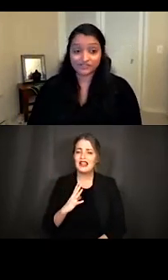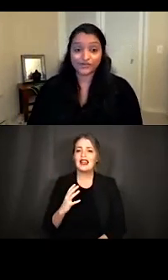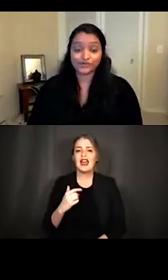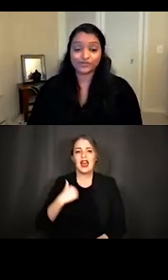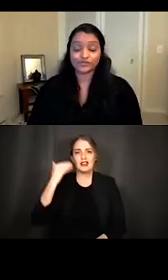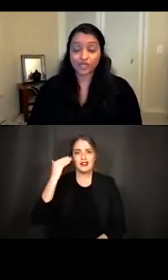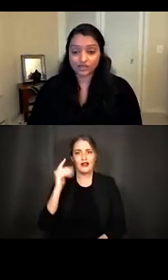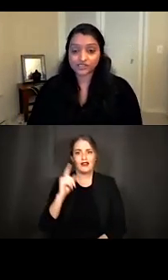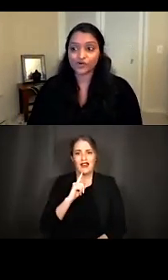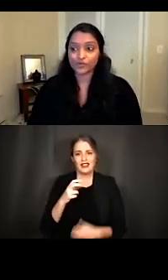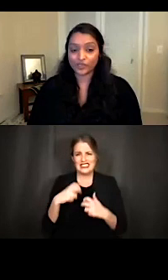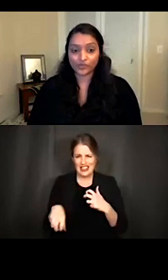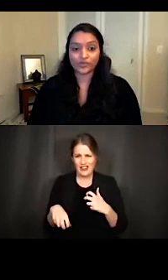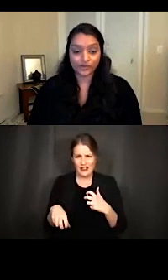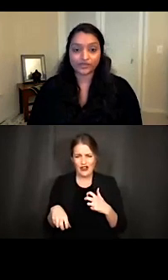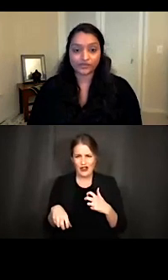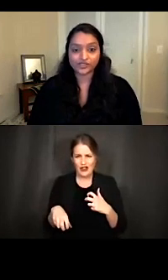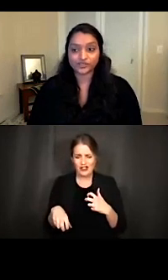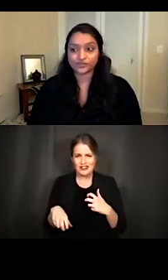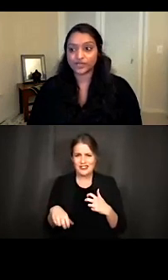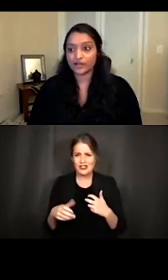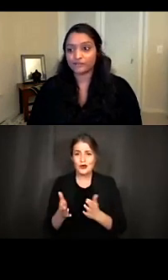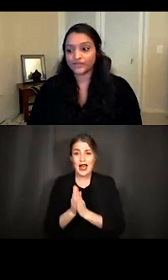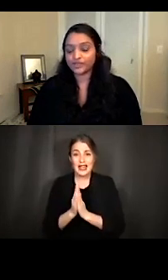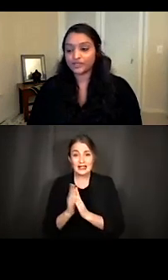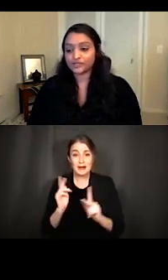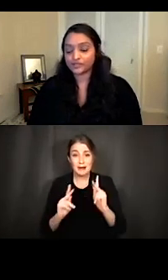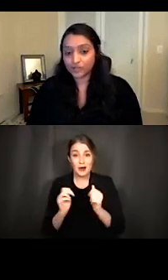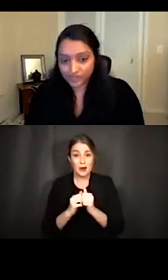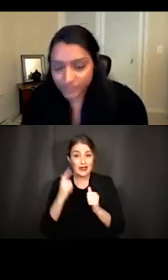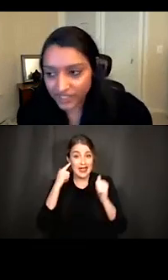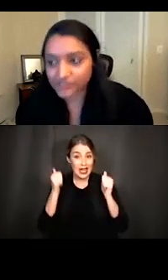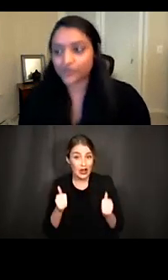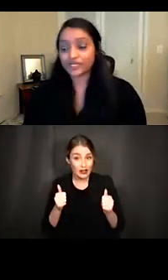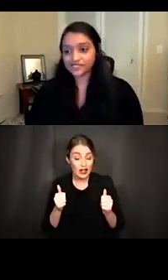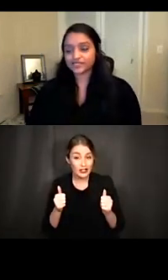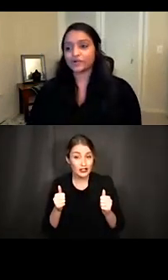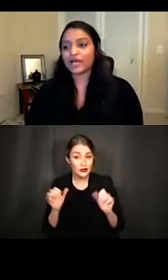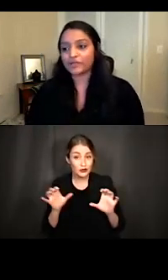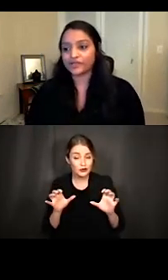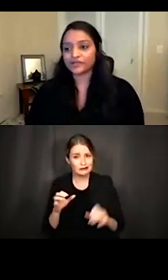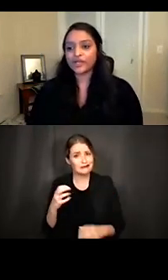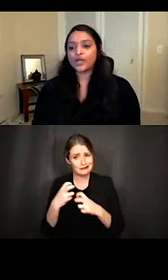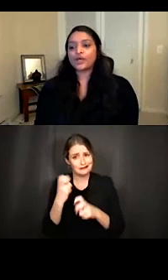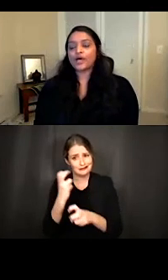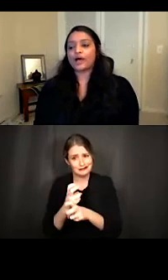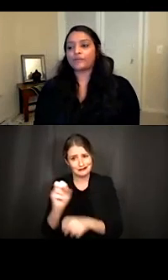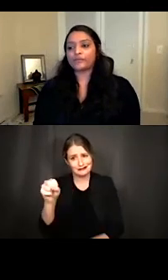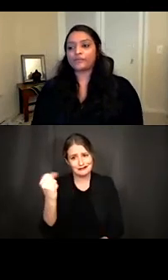a very difficult task for people with hearing loss to accomplish and so basically what happened